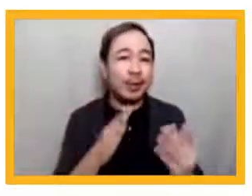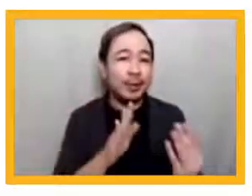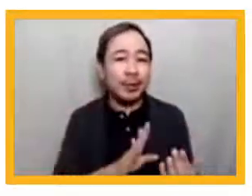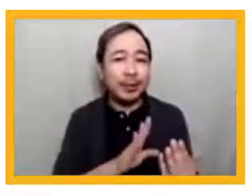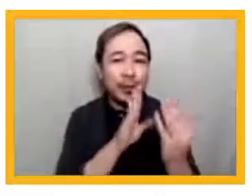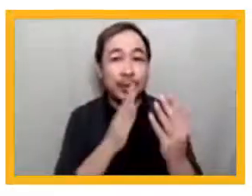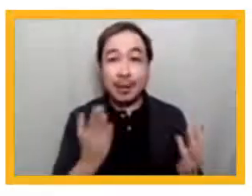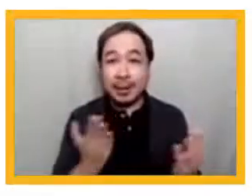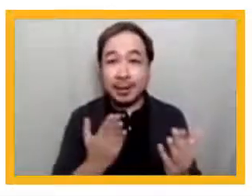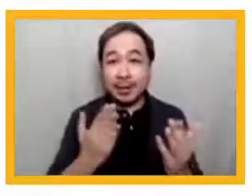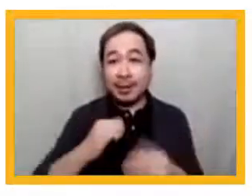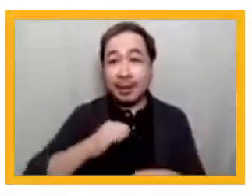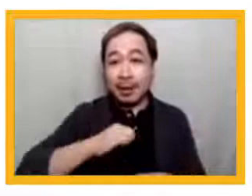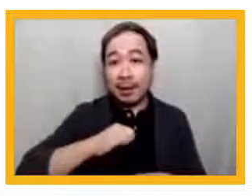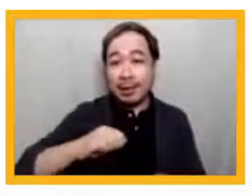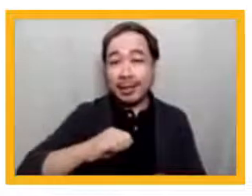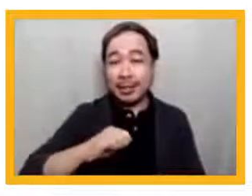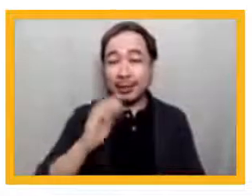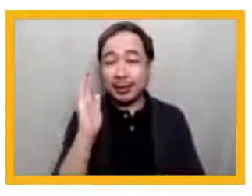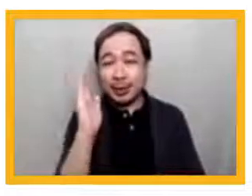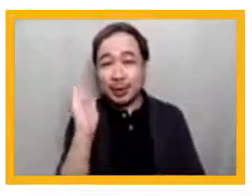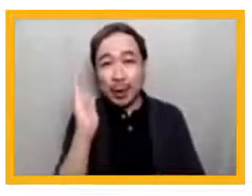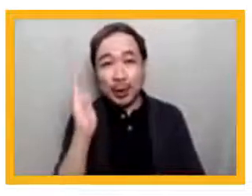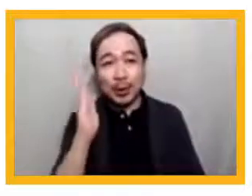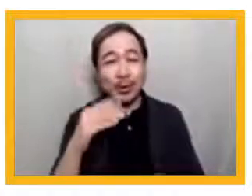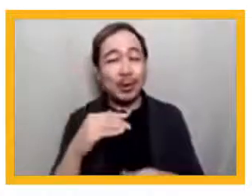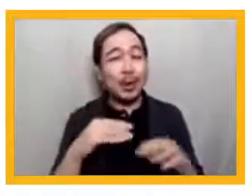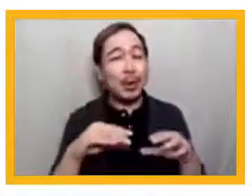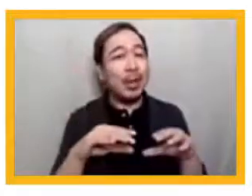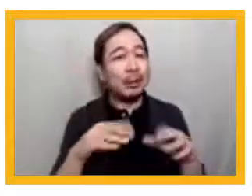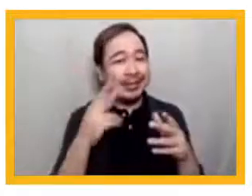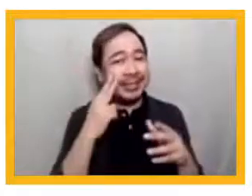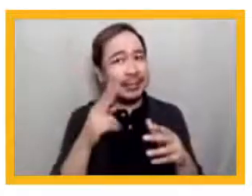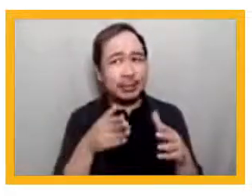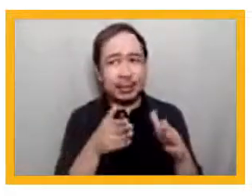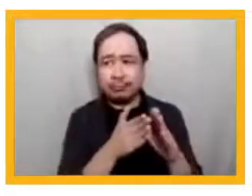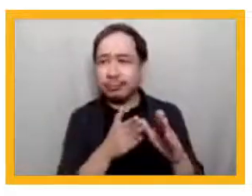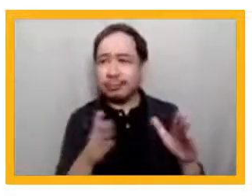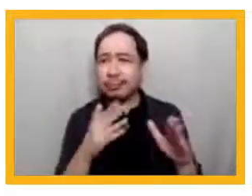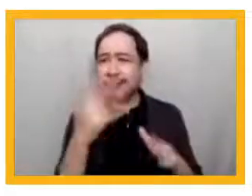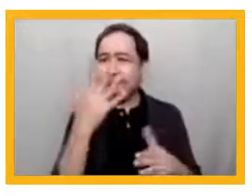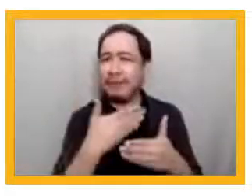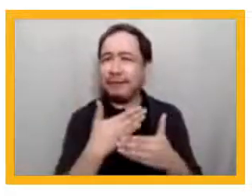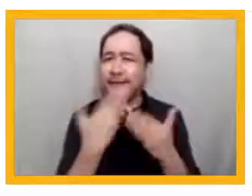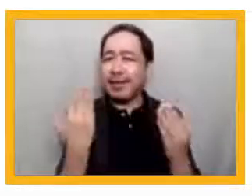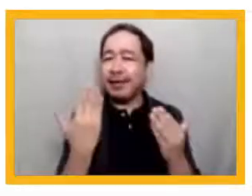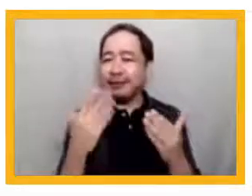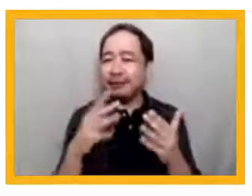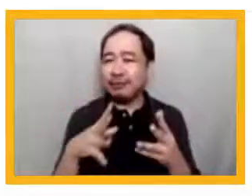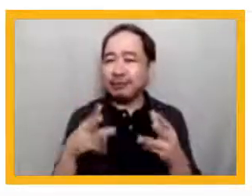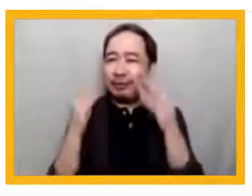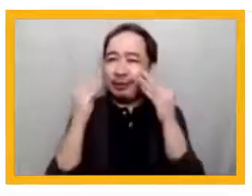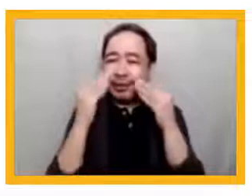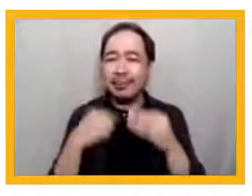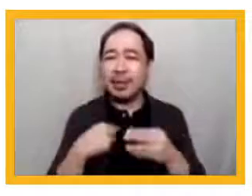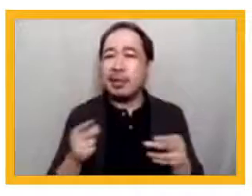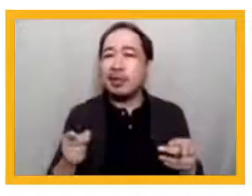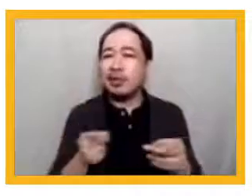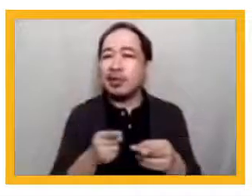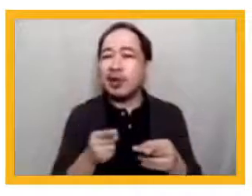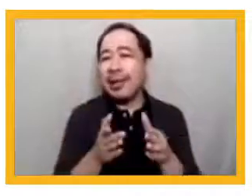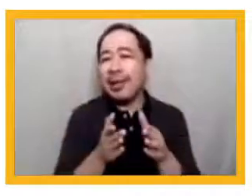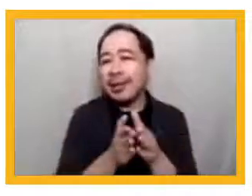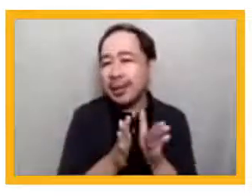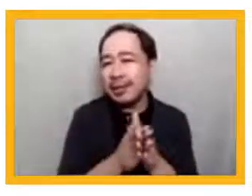talk segment at the tail end of what has been truly a fantastic week of learning. My brief remarks today seek to answer just one